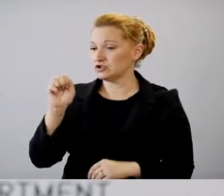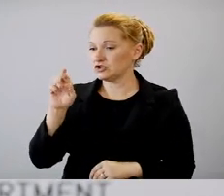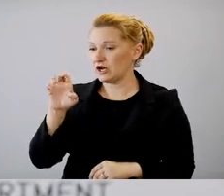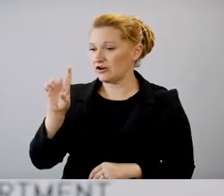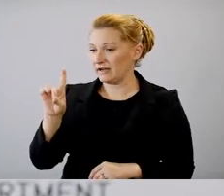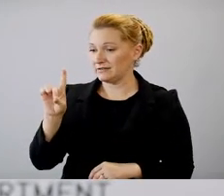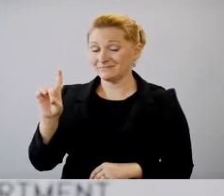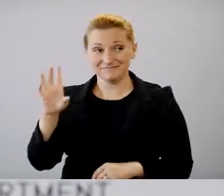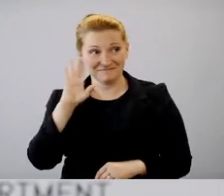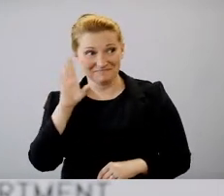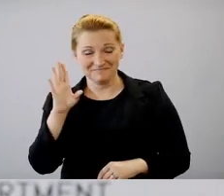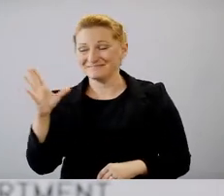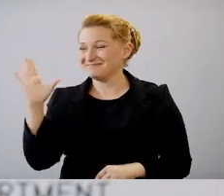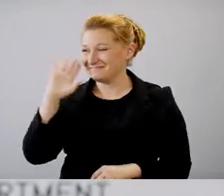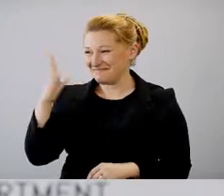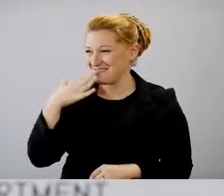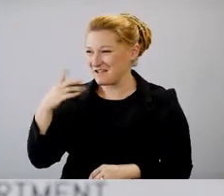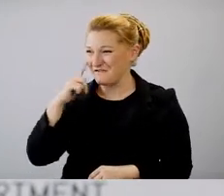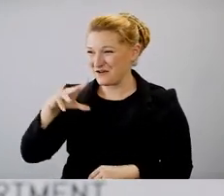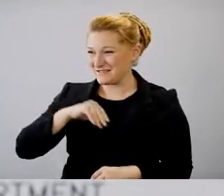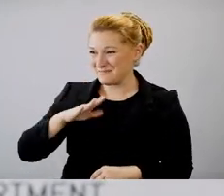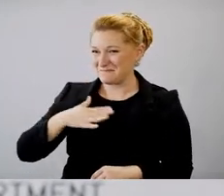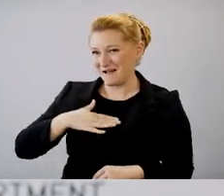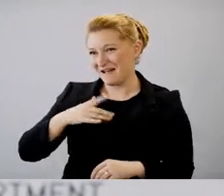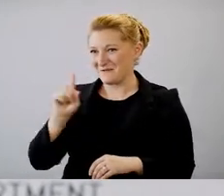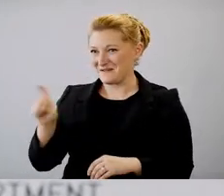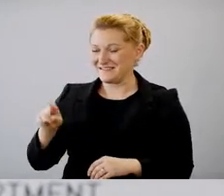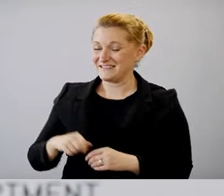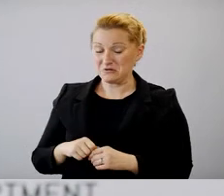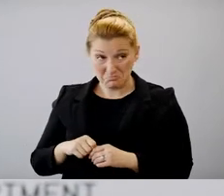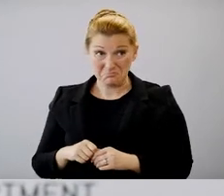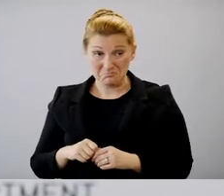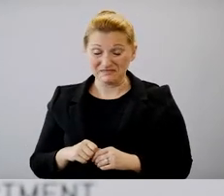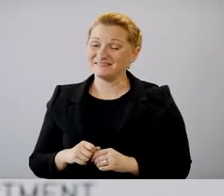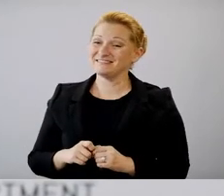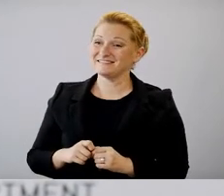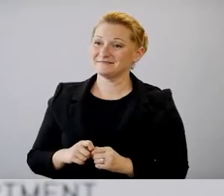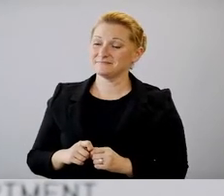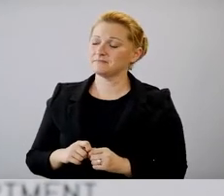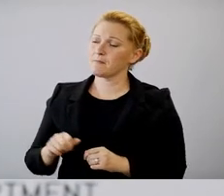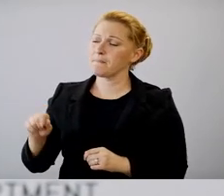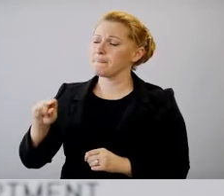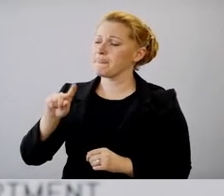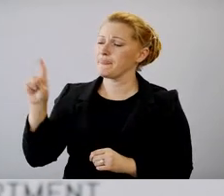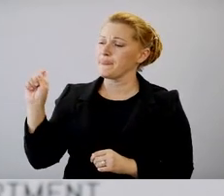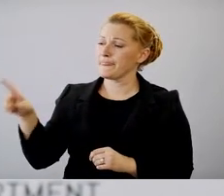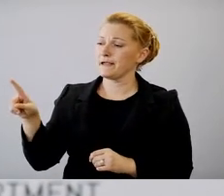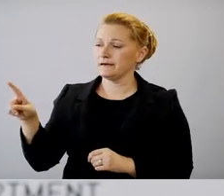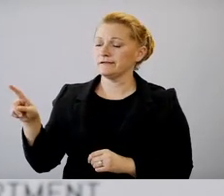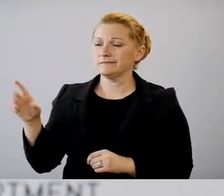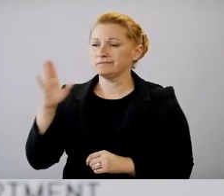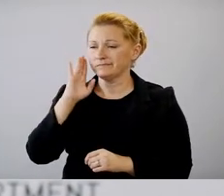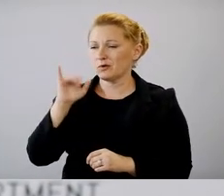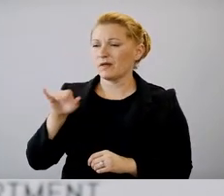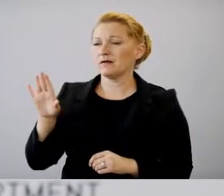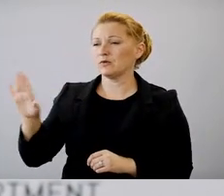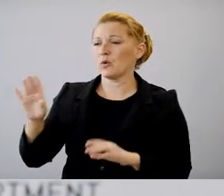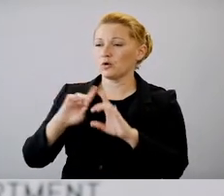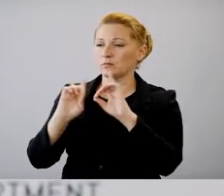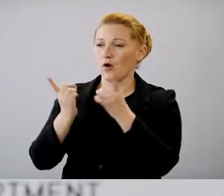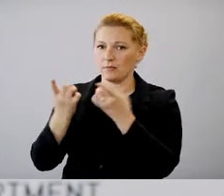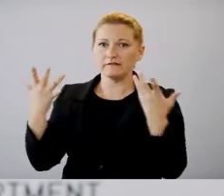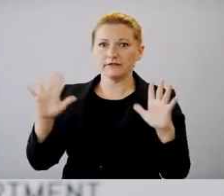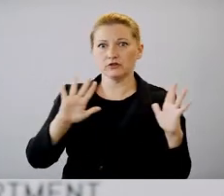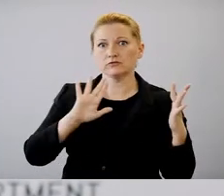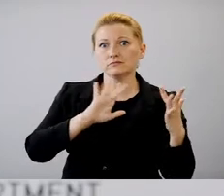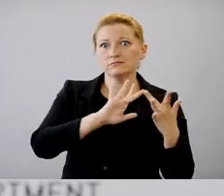Hi, thank you for the time to take questions from us. Yeah. Um, uh, my question is, you know, the department's been doing, uh, outreach,